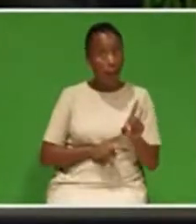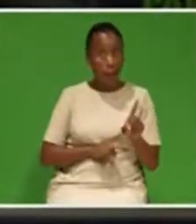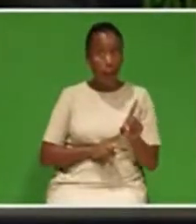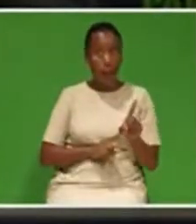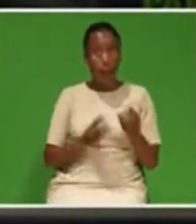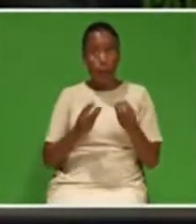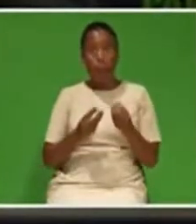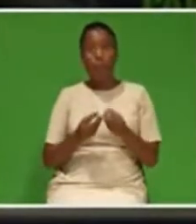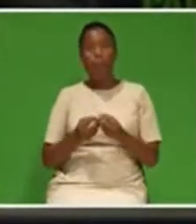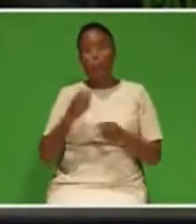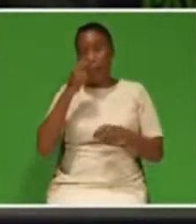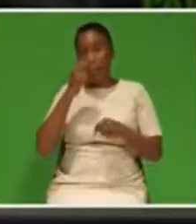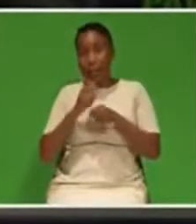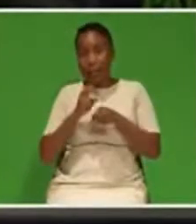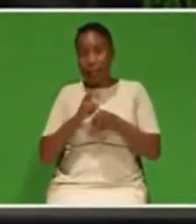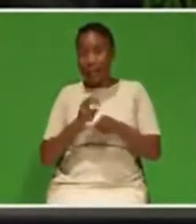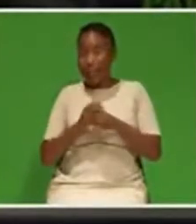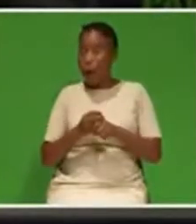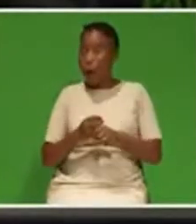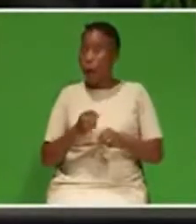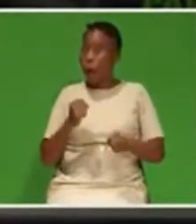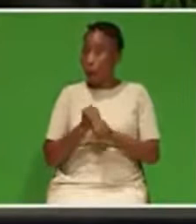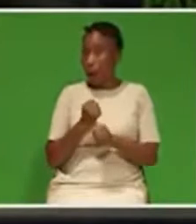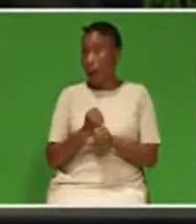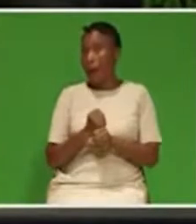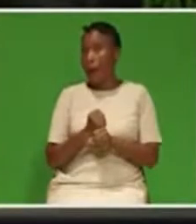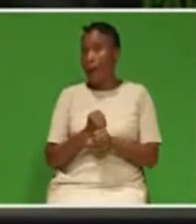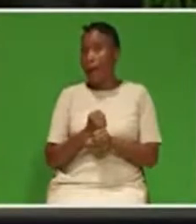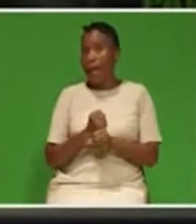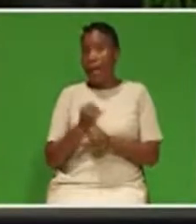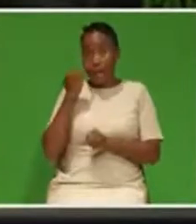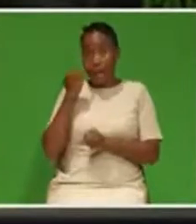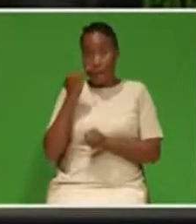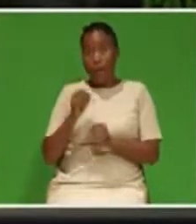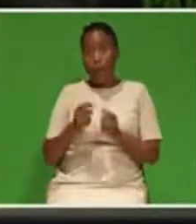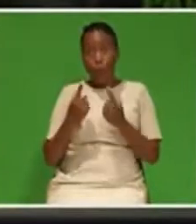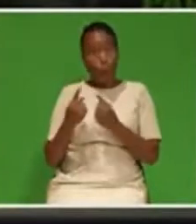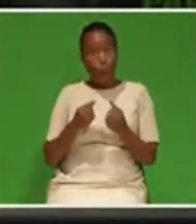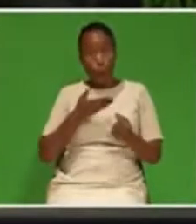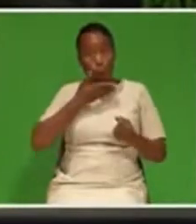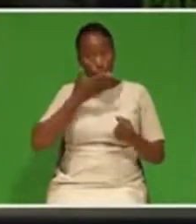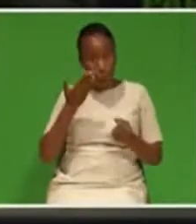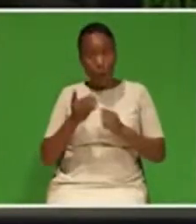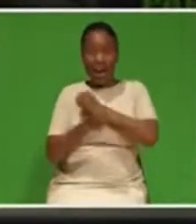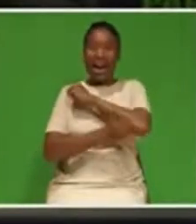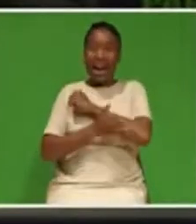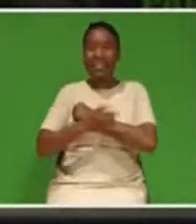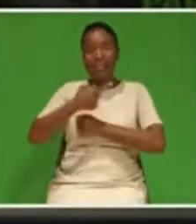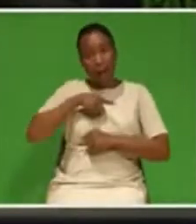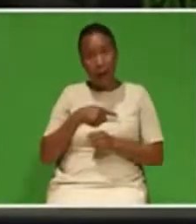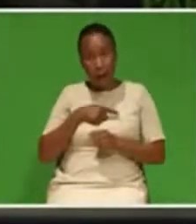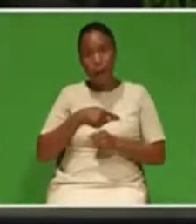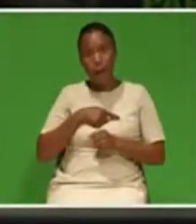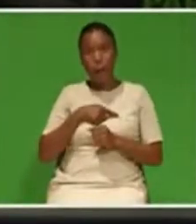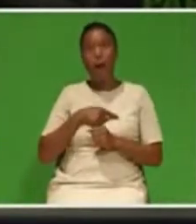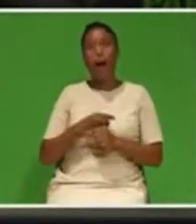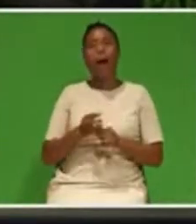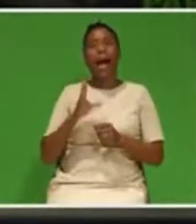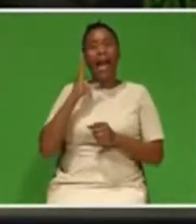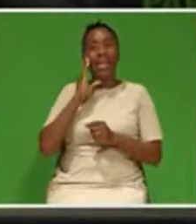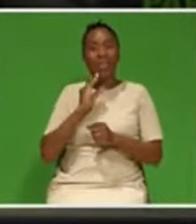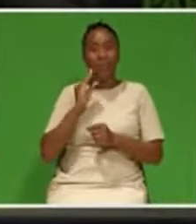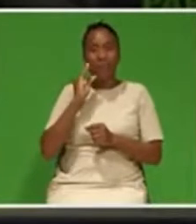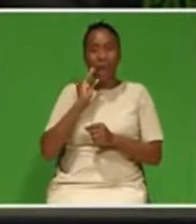countries of the world, our country will experience ever more frequent and